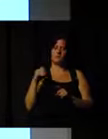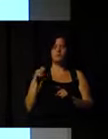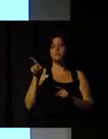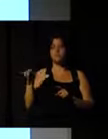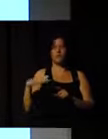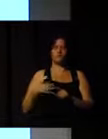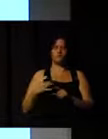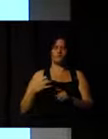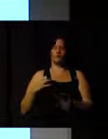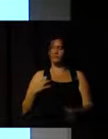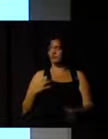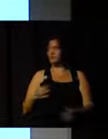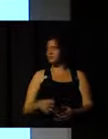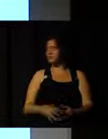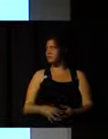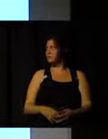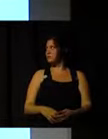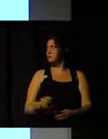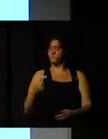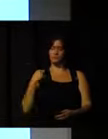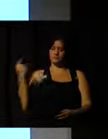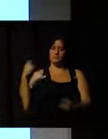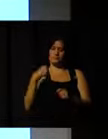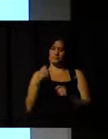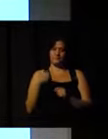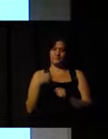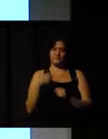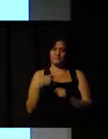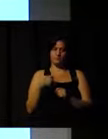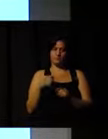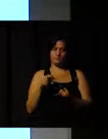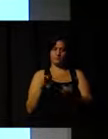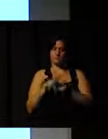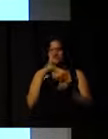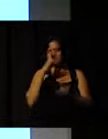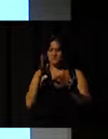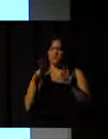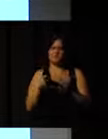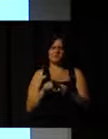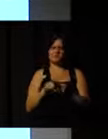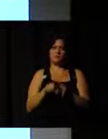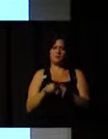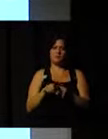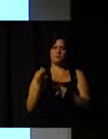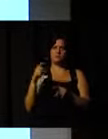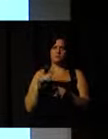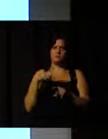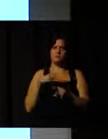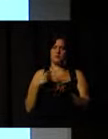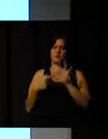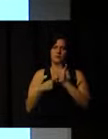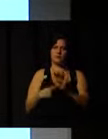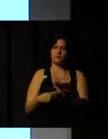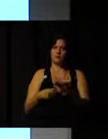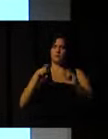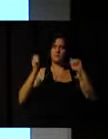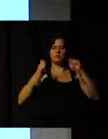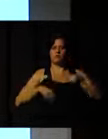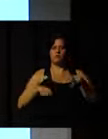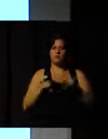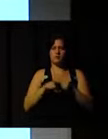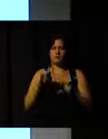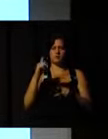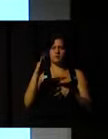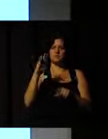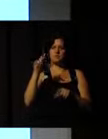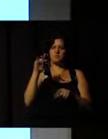voluntarism, we need more or less the same things, we need an identification of knowledge, skills, and competence,